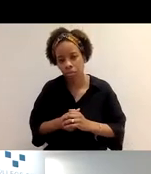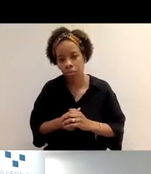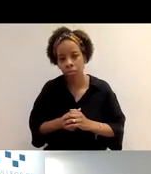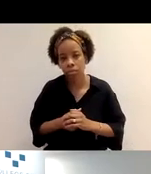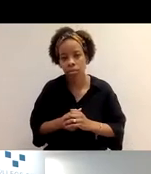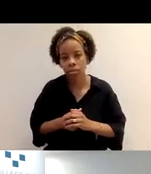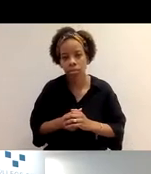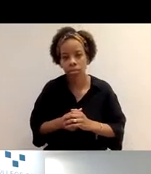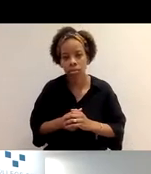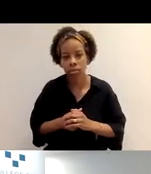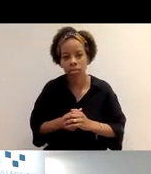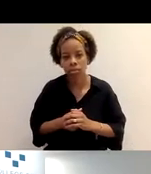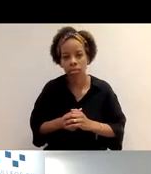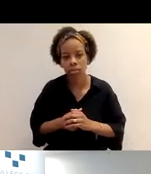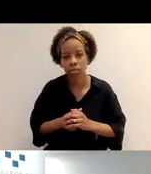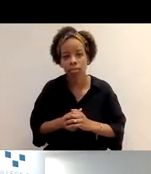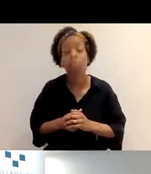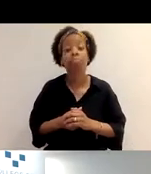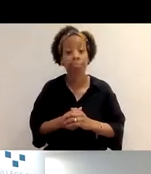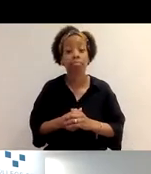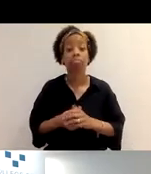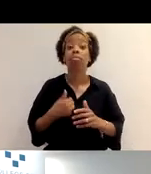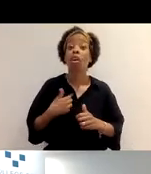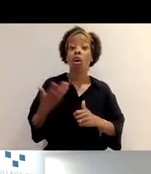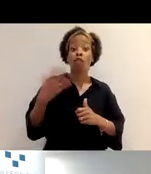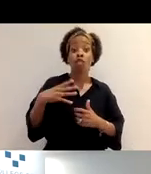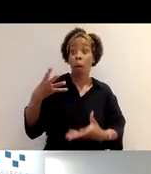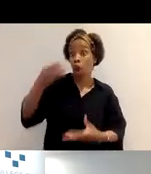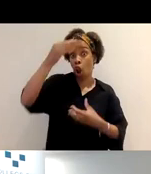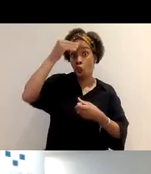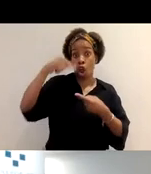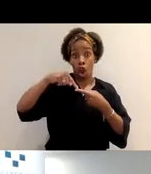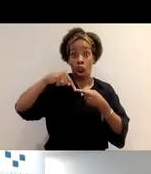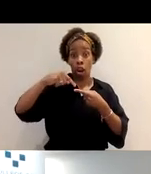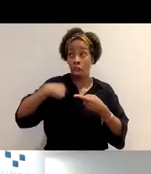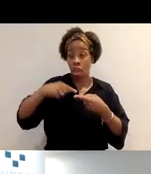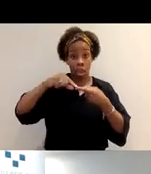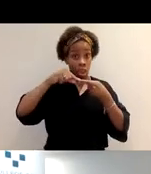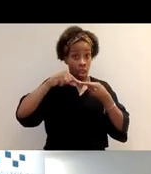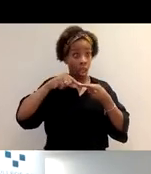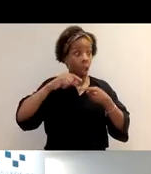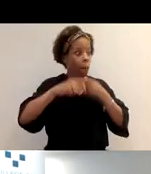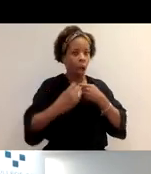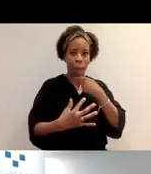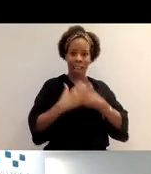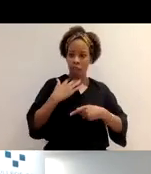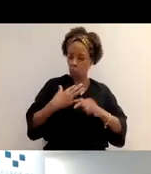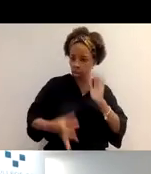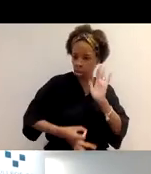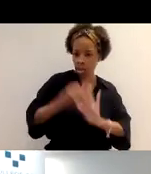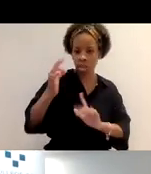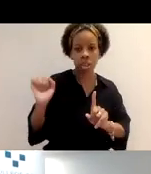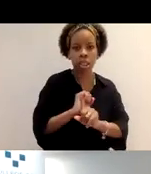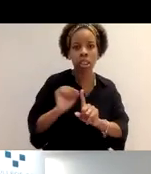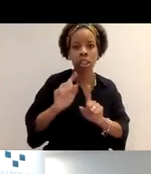And here's when you can say, as a result of that learning, what is it that you now do differently, or that you've started doing that you didn't do before,